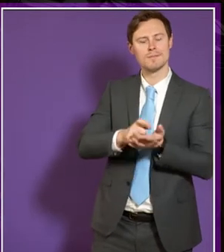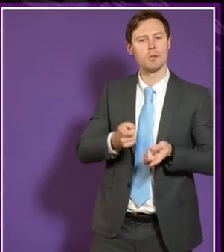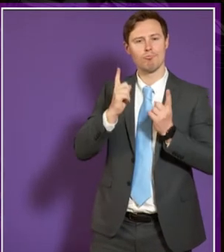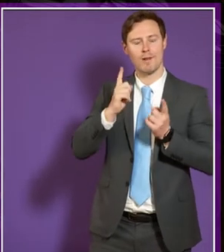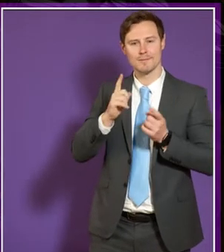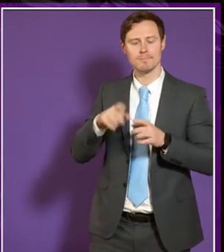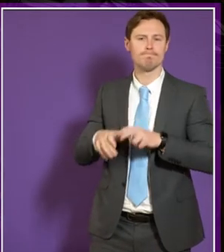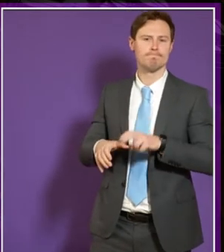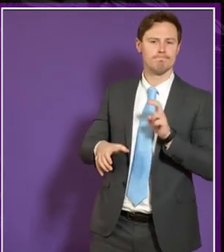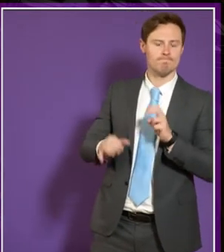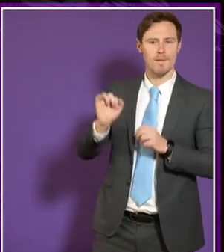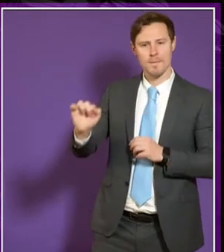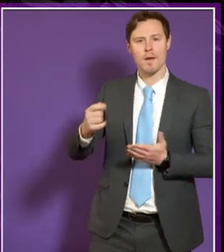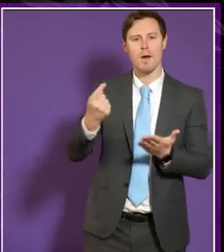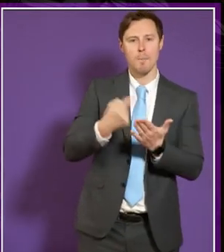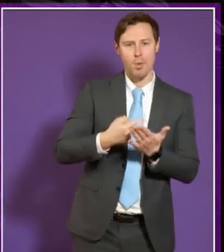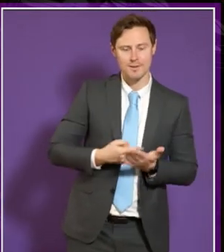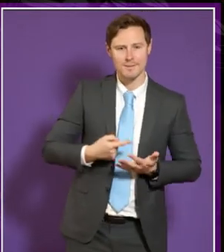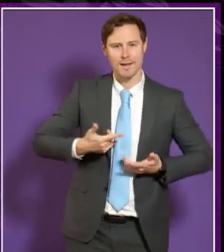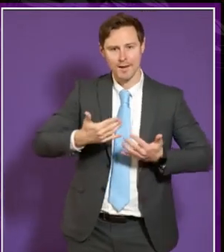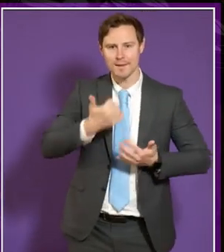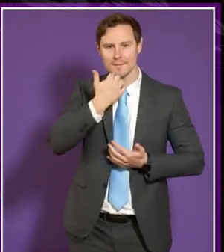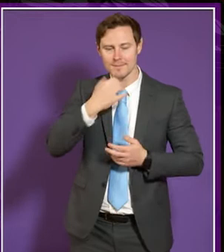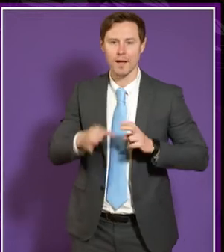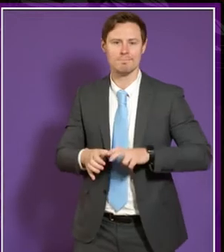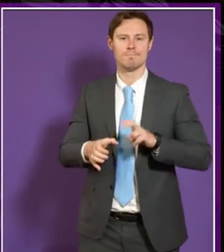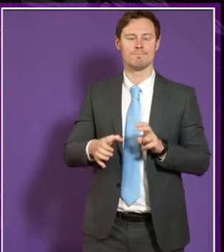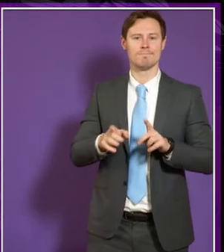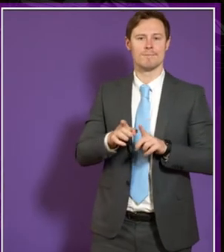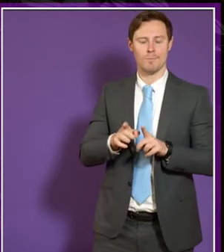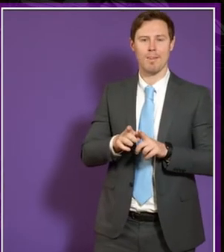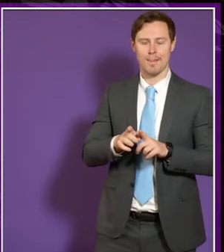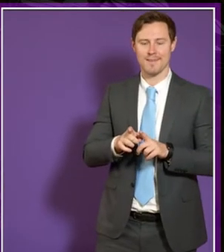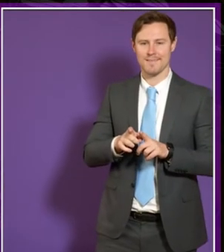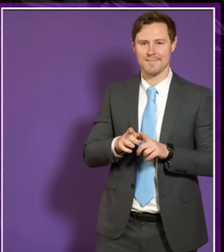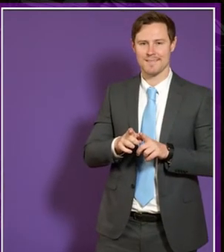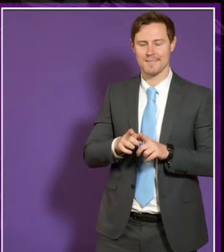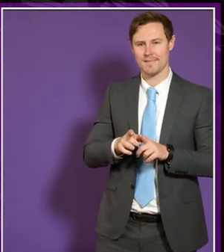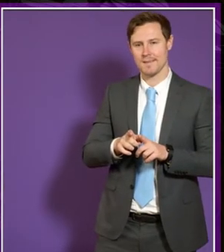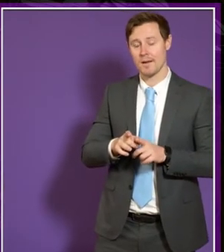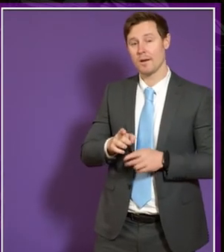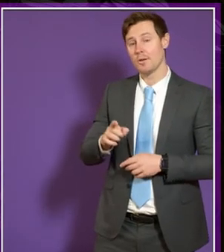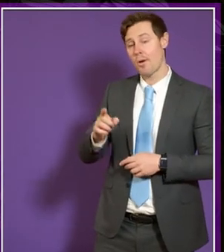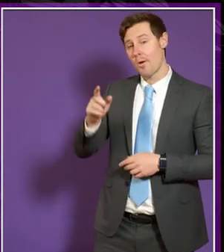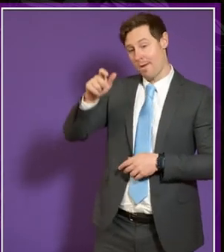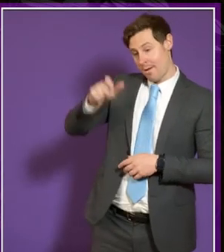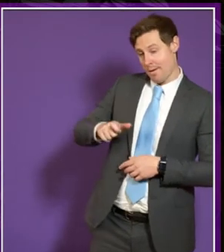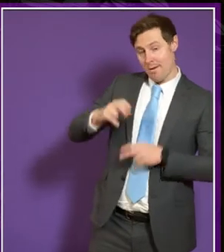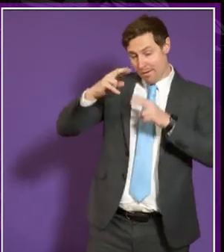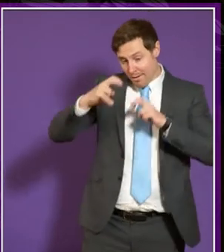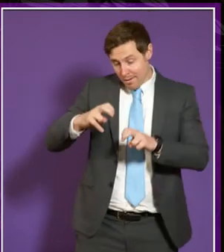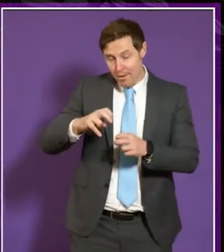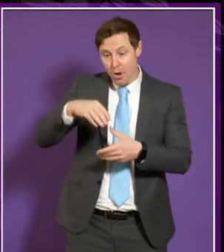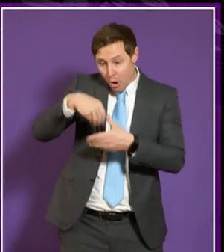policy and stats person leave as well so there's a lot and the person Giles who actually worked on the content of the online